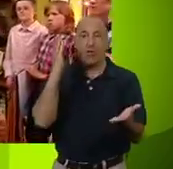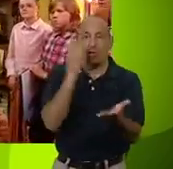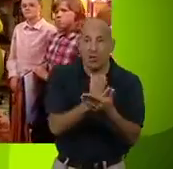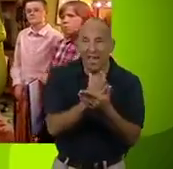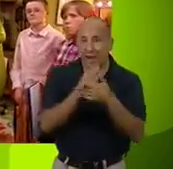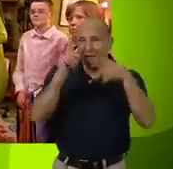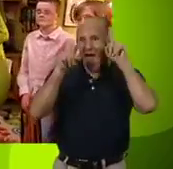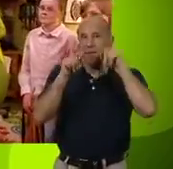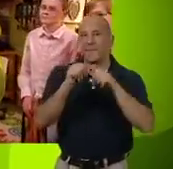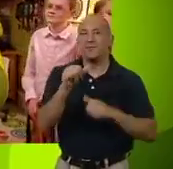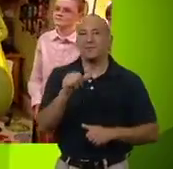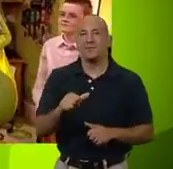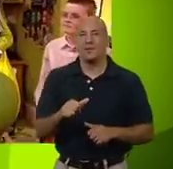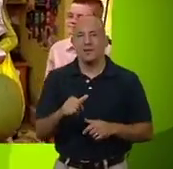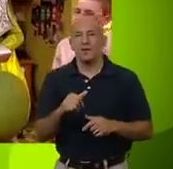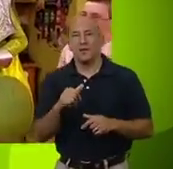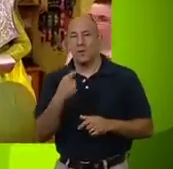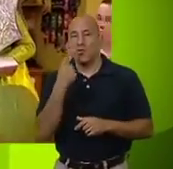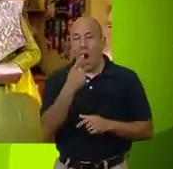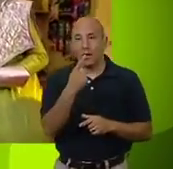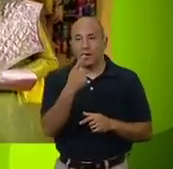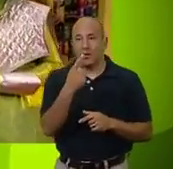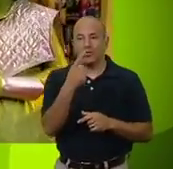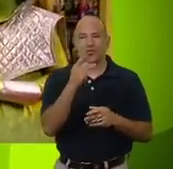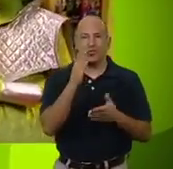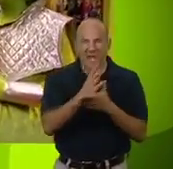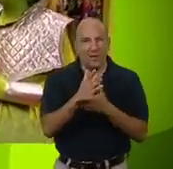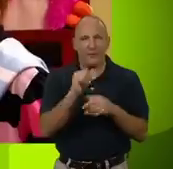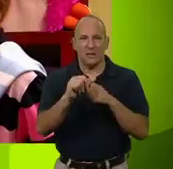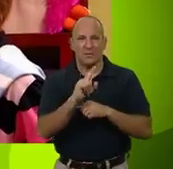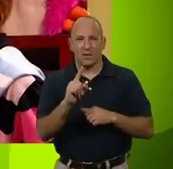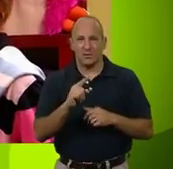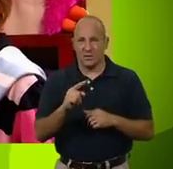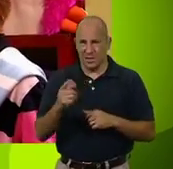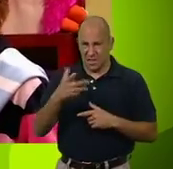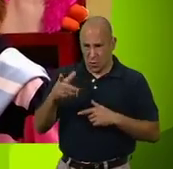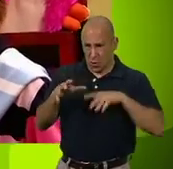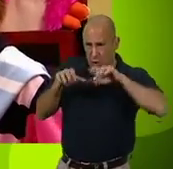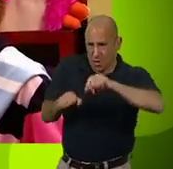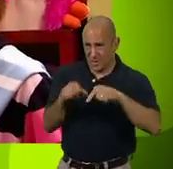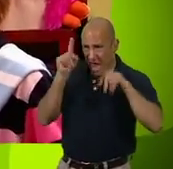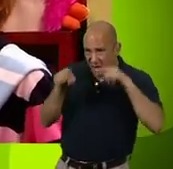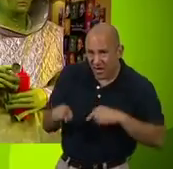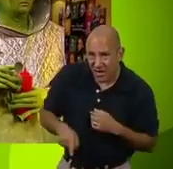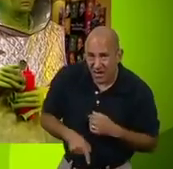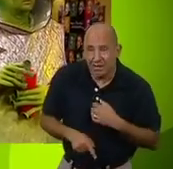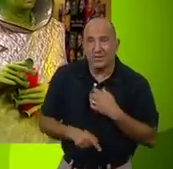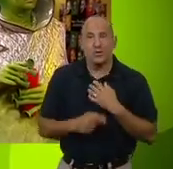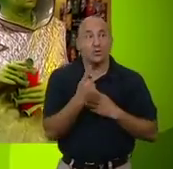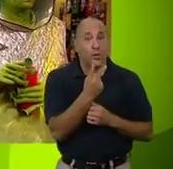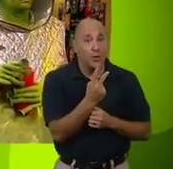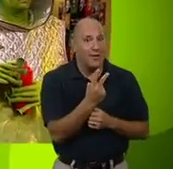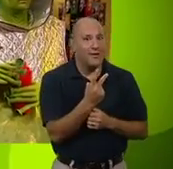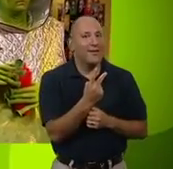an actual alien. And what is better than one actual alien? Are you trying to tell us that you've captured an alien, Max? Two